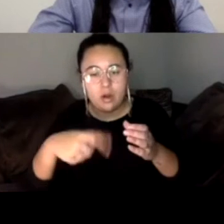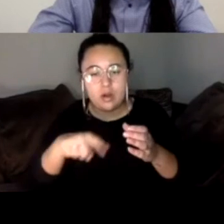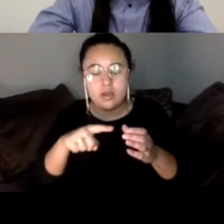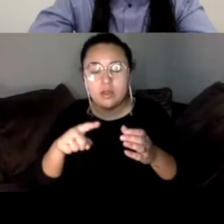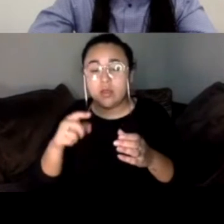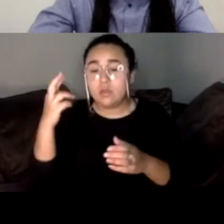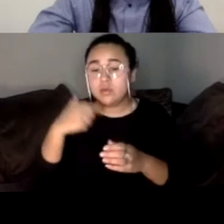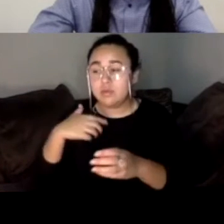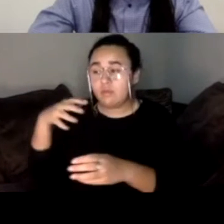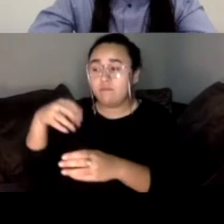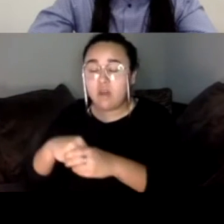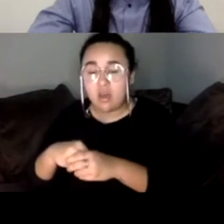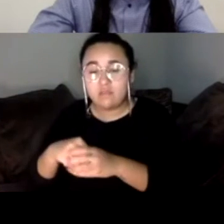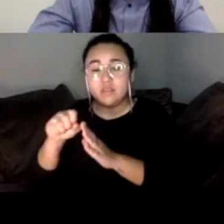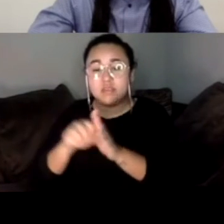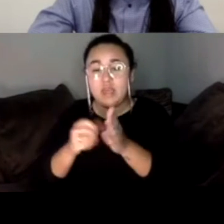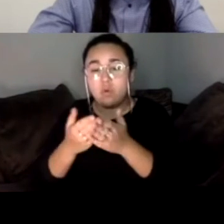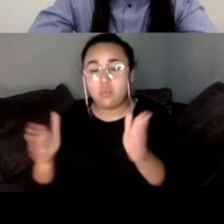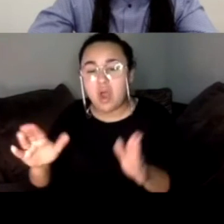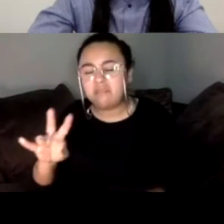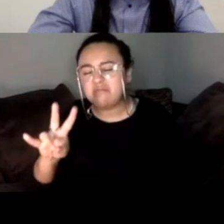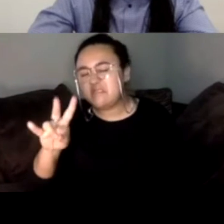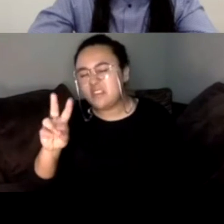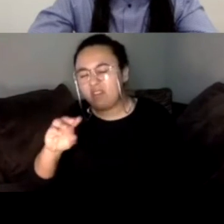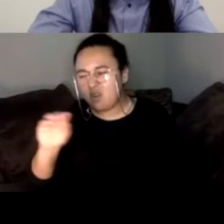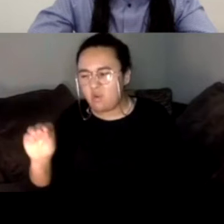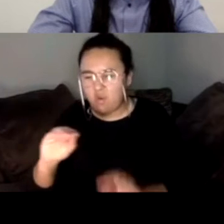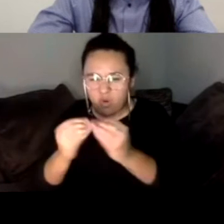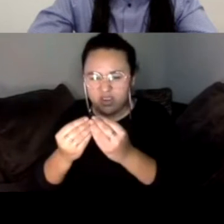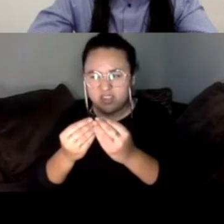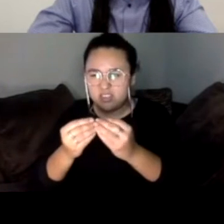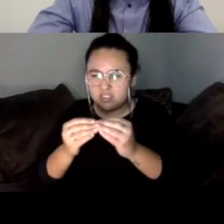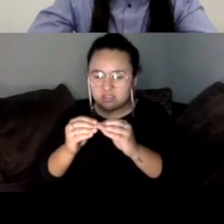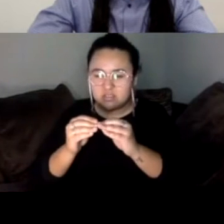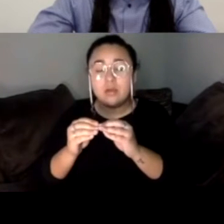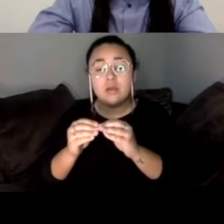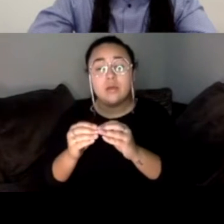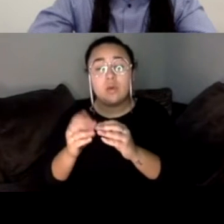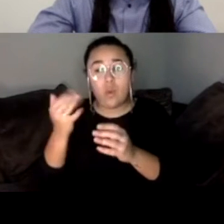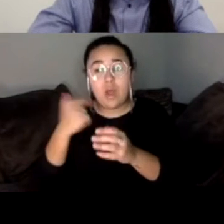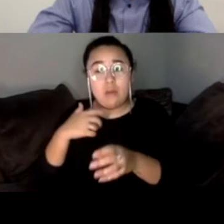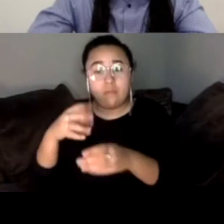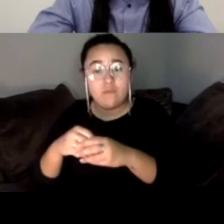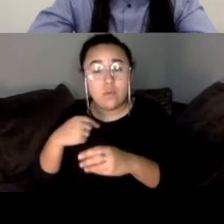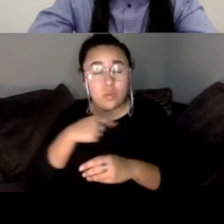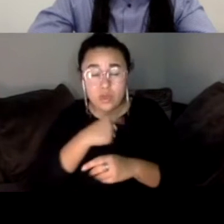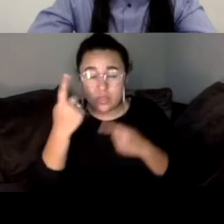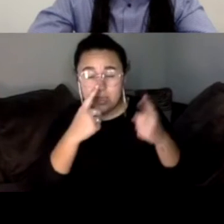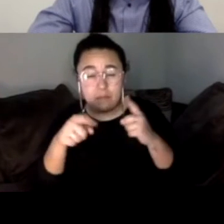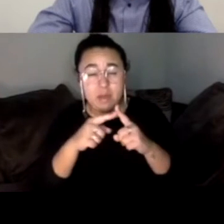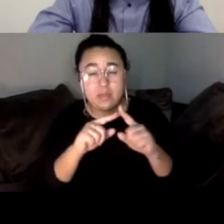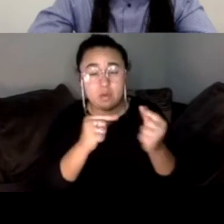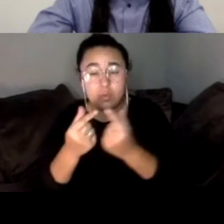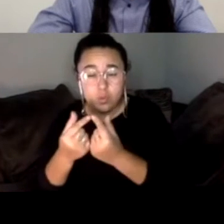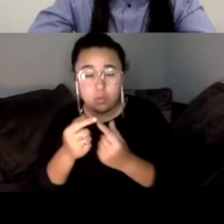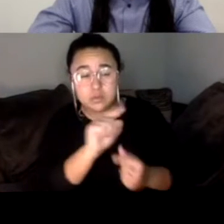of women leaders, some 70 organizations is because when we think about the groups are going to put, who are going to,